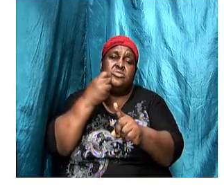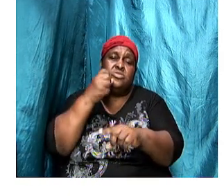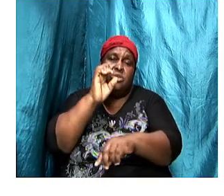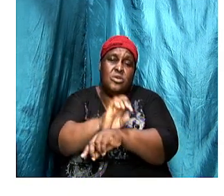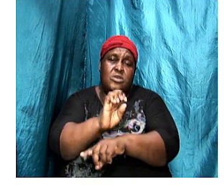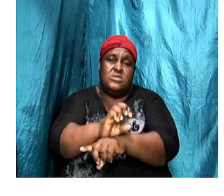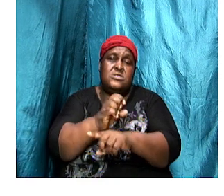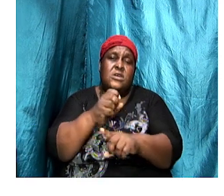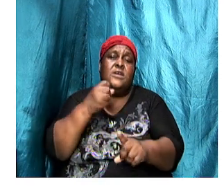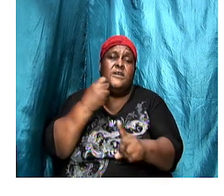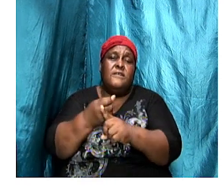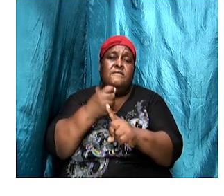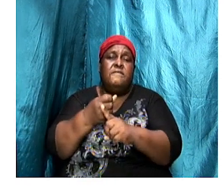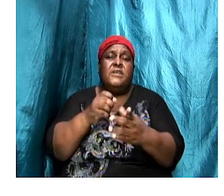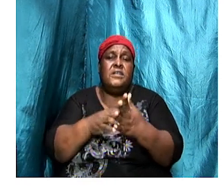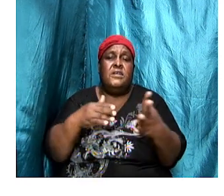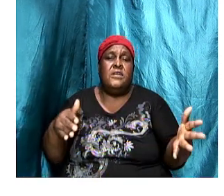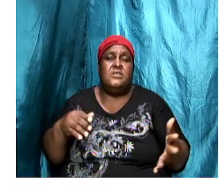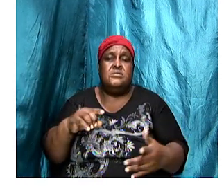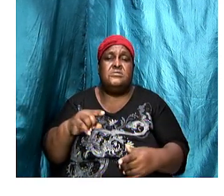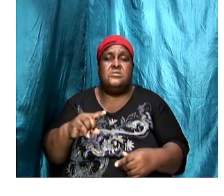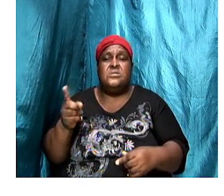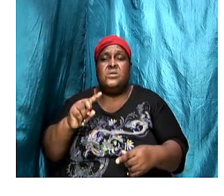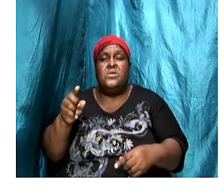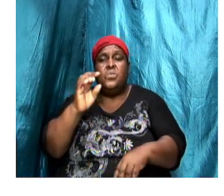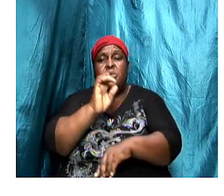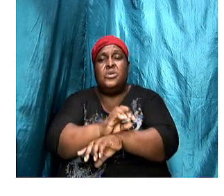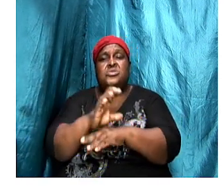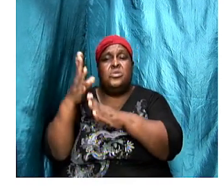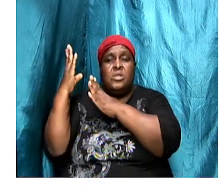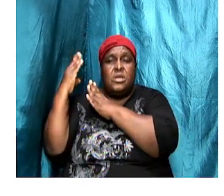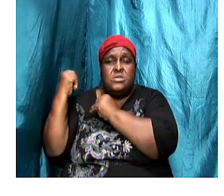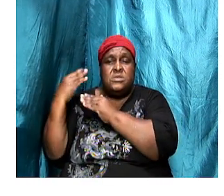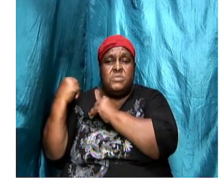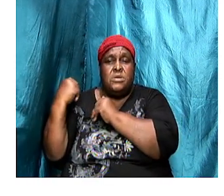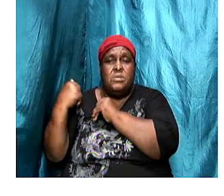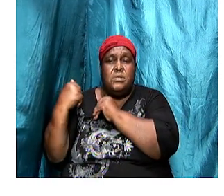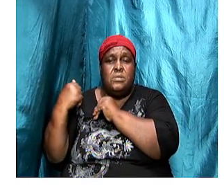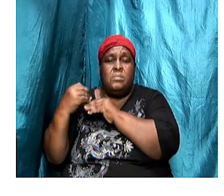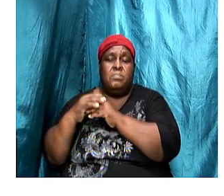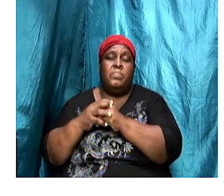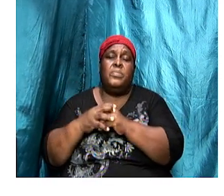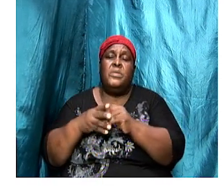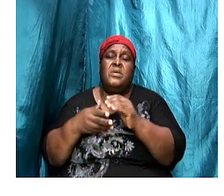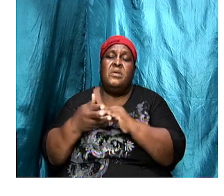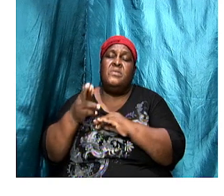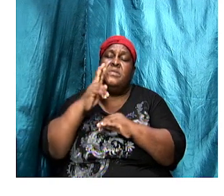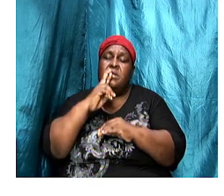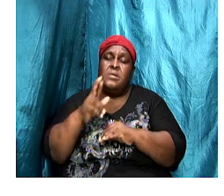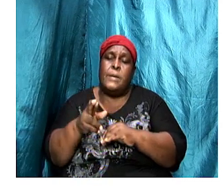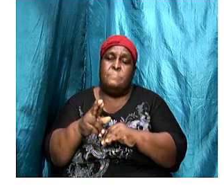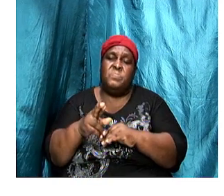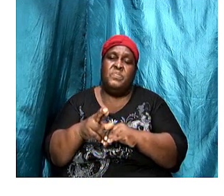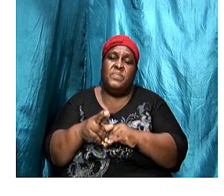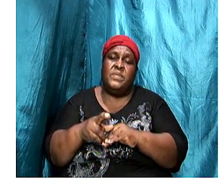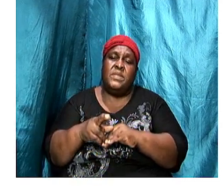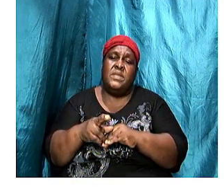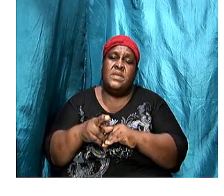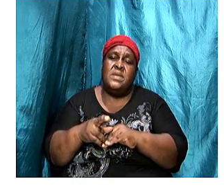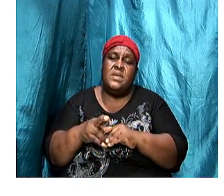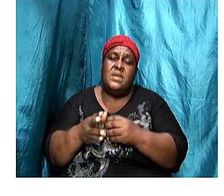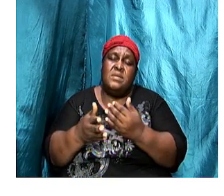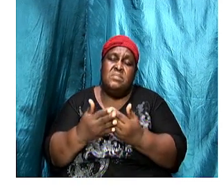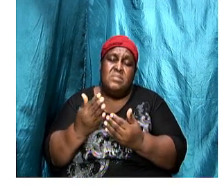where the church was accepted. And so there are significant